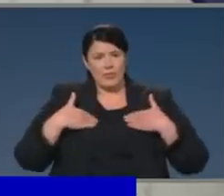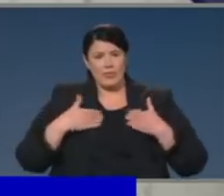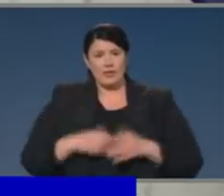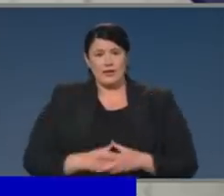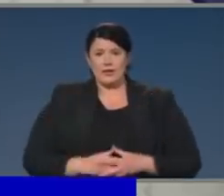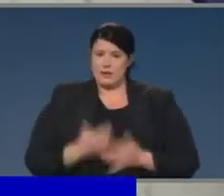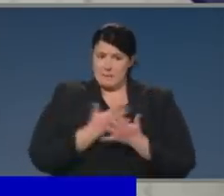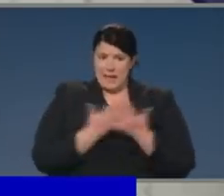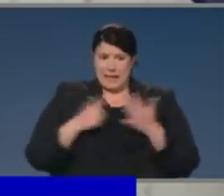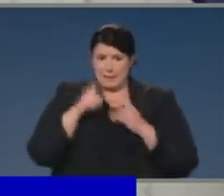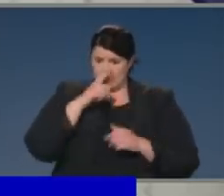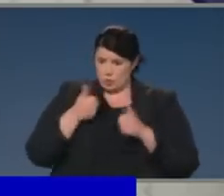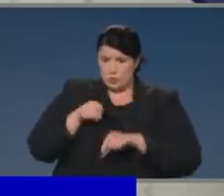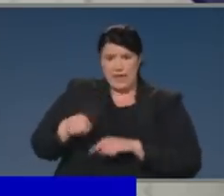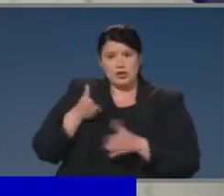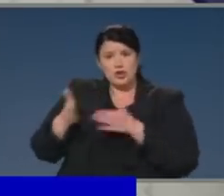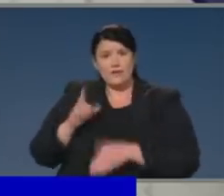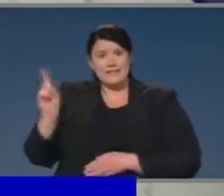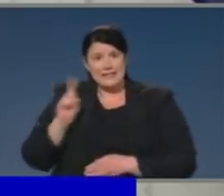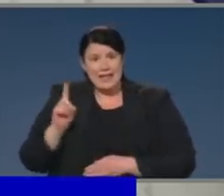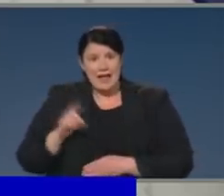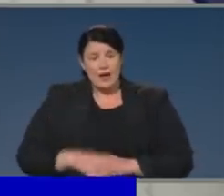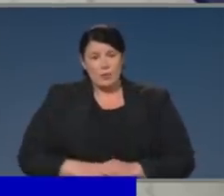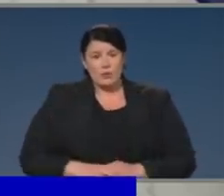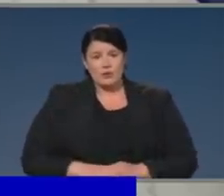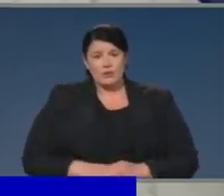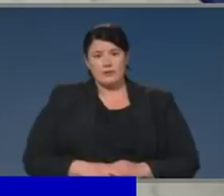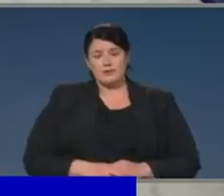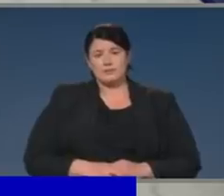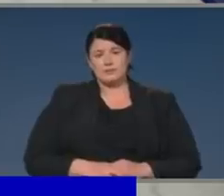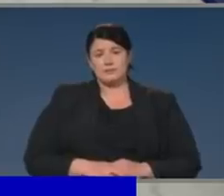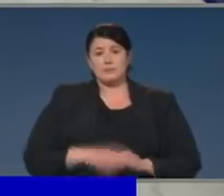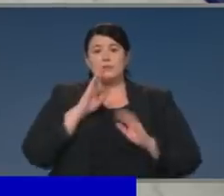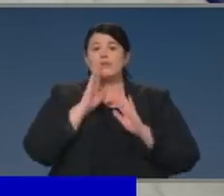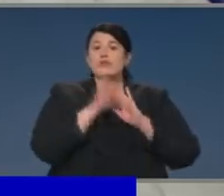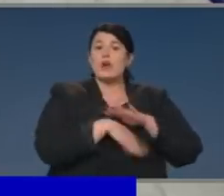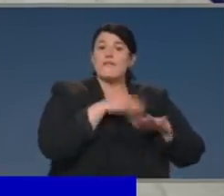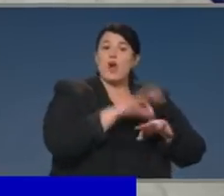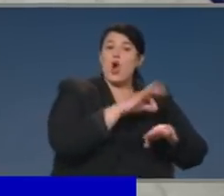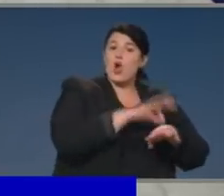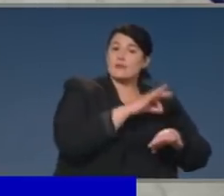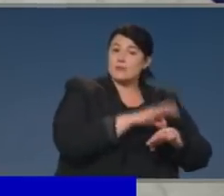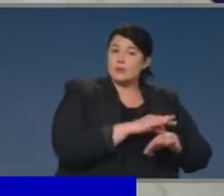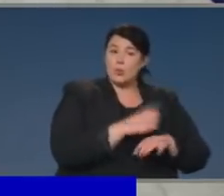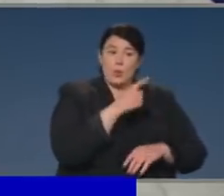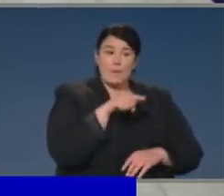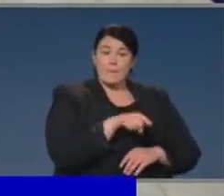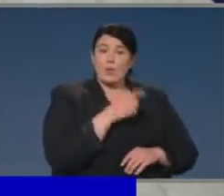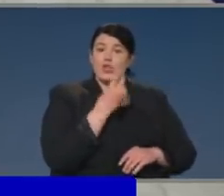consultations and over $500 million paid out. The private hospitals guarantee of $1.3